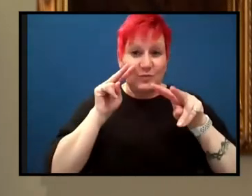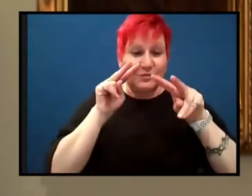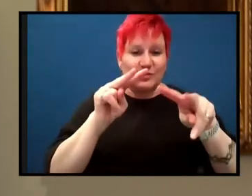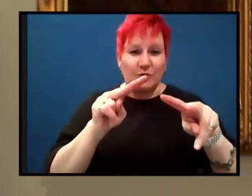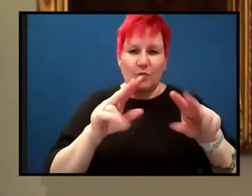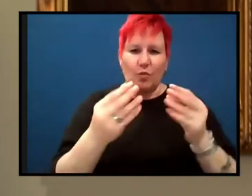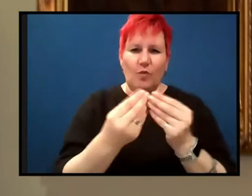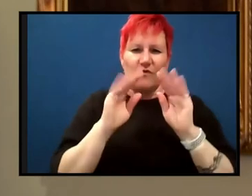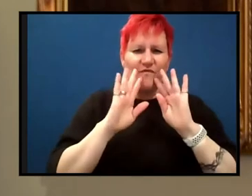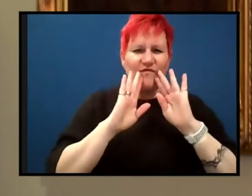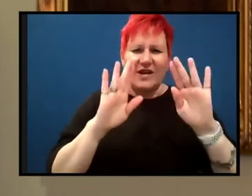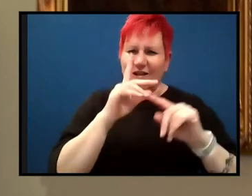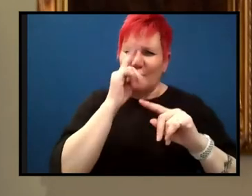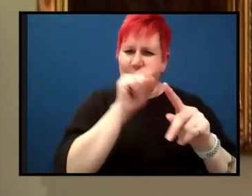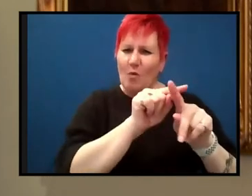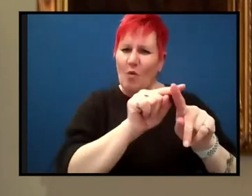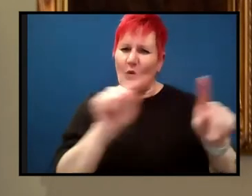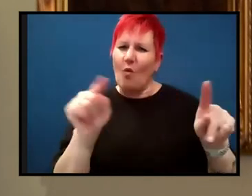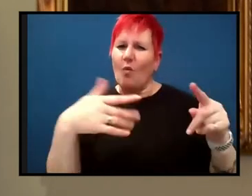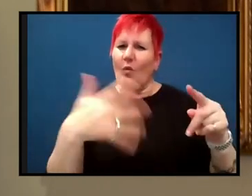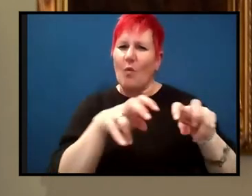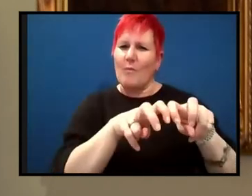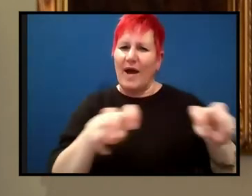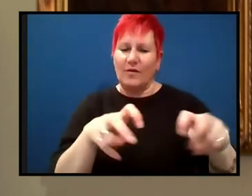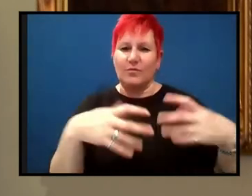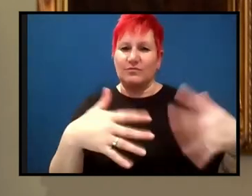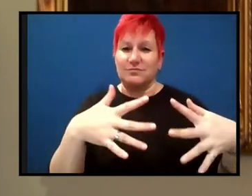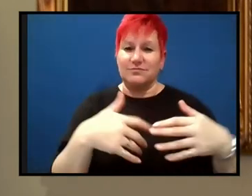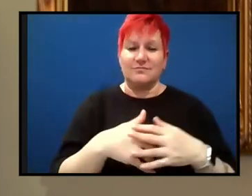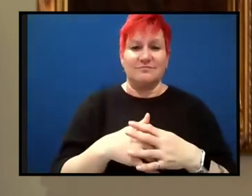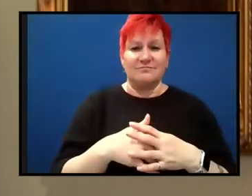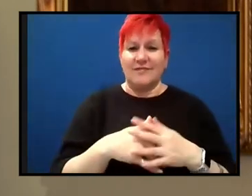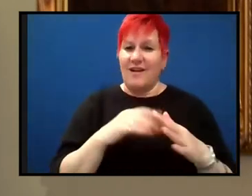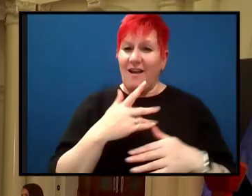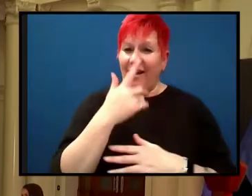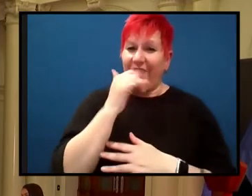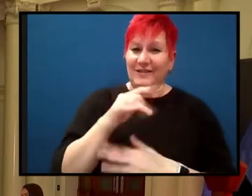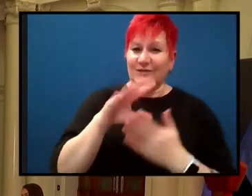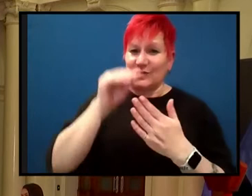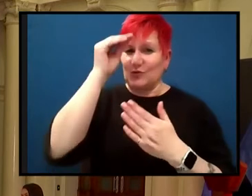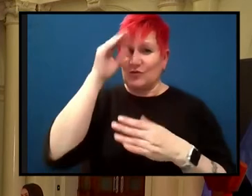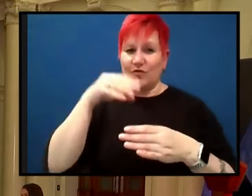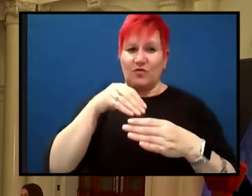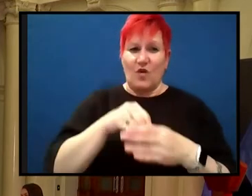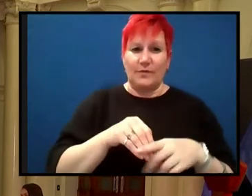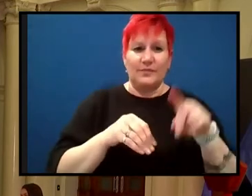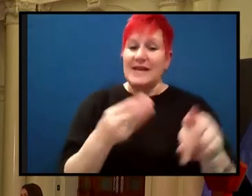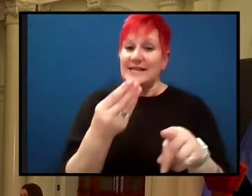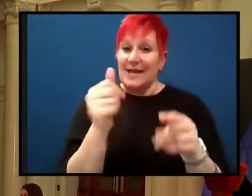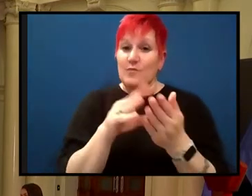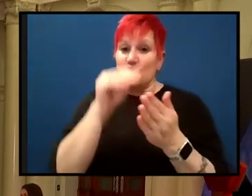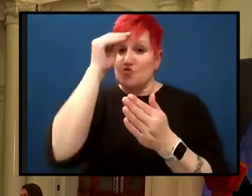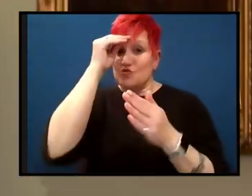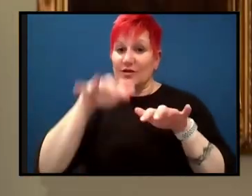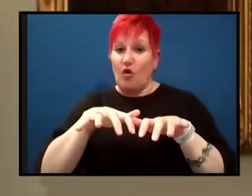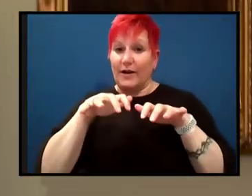question. We're going to hear from some students now. We've got some students here in the audience, but not everybody could make it. So those who